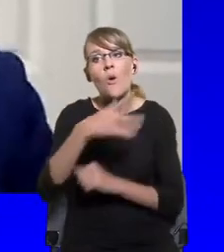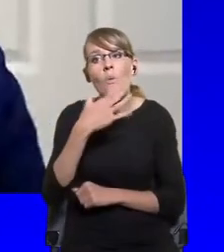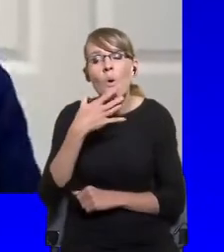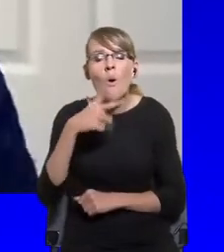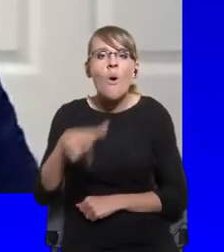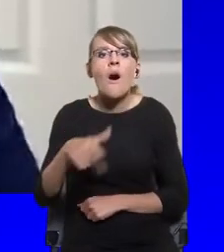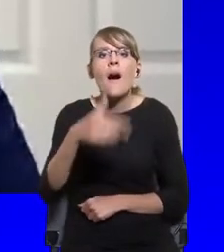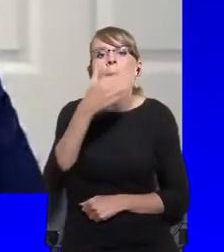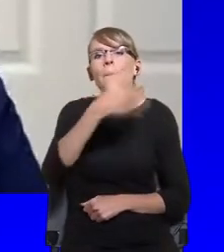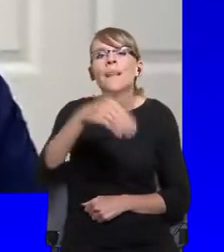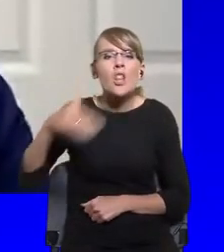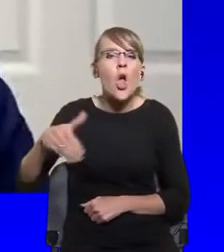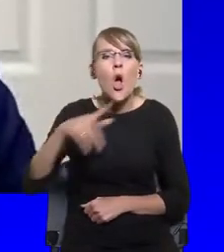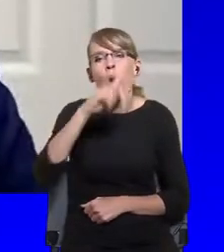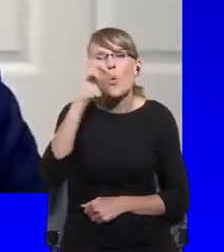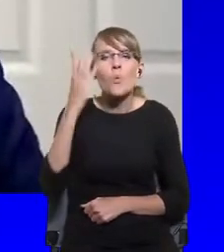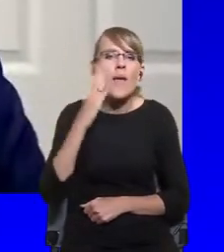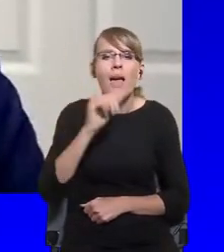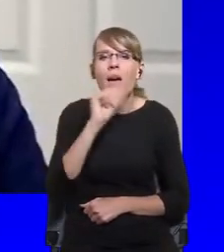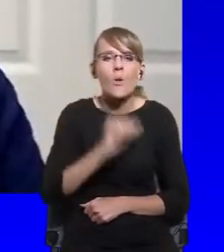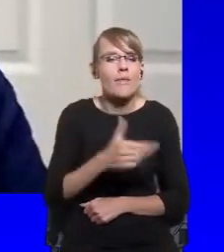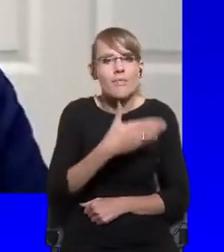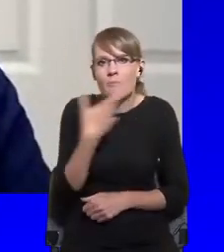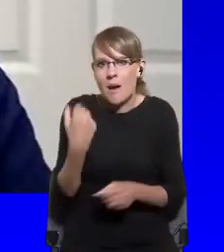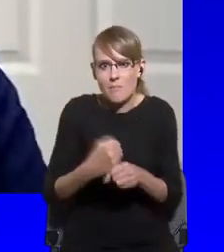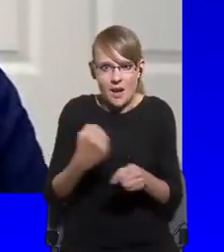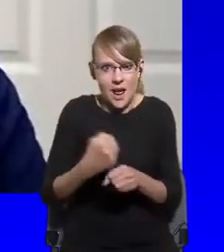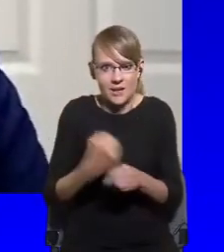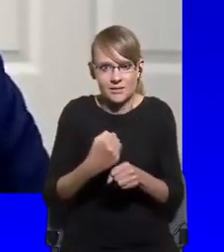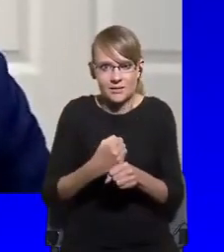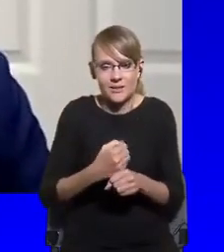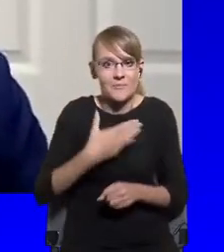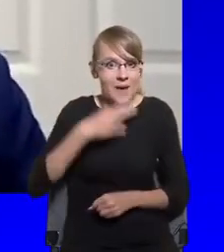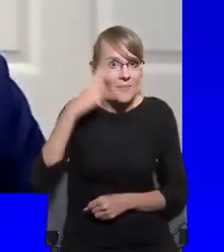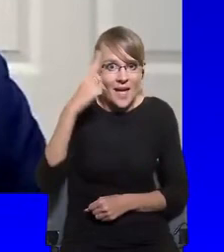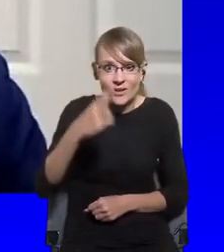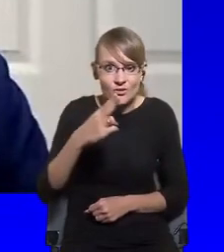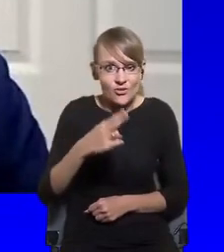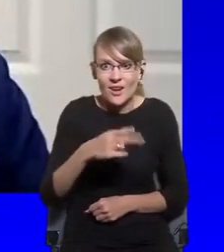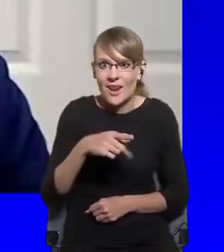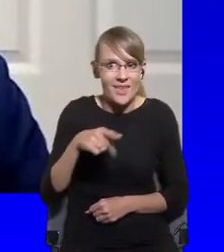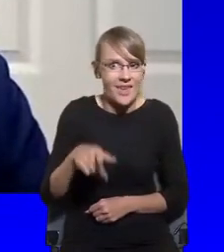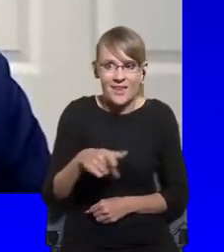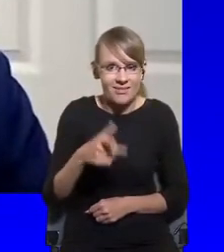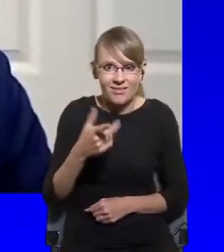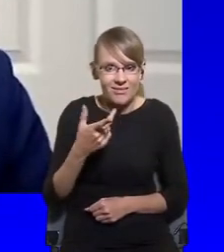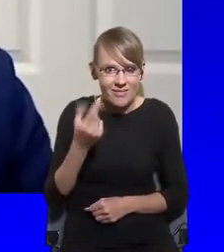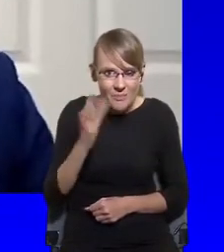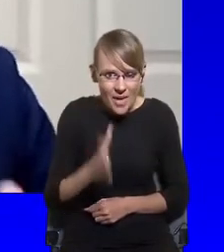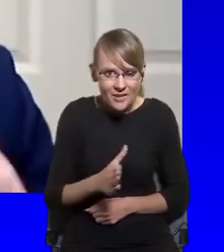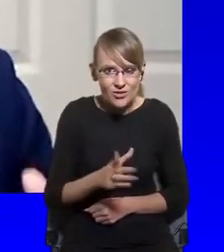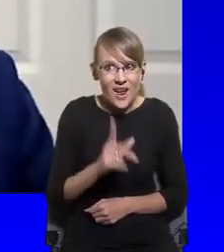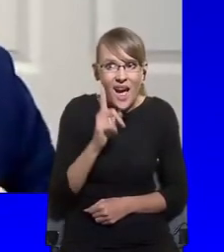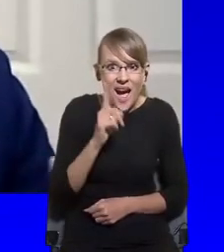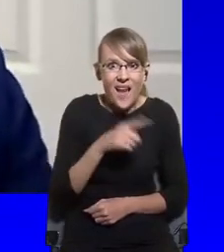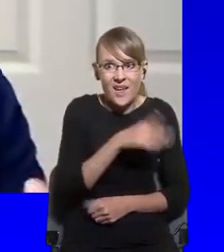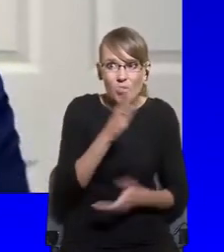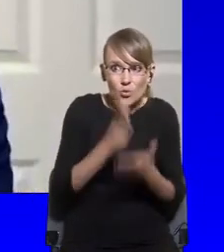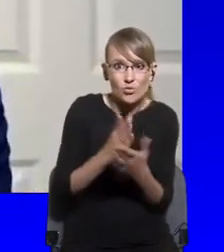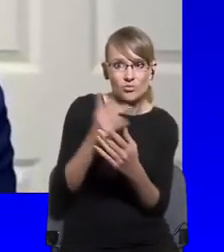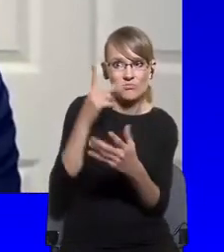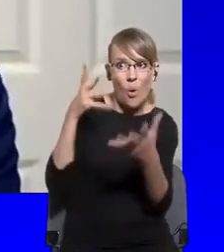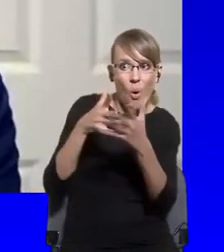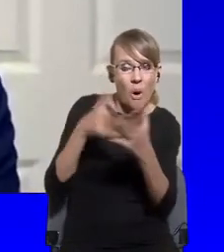worried about the social unrest that may destabilize,